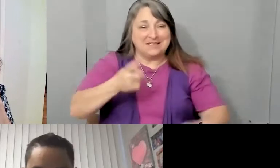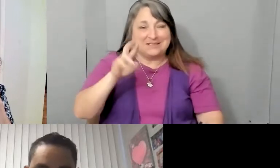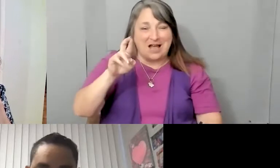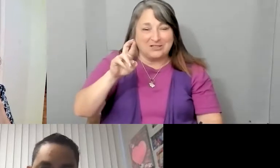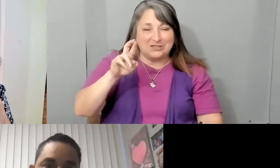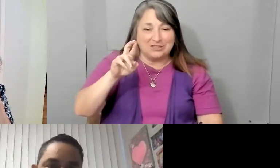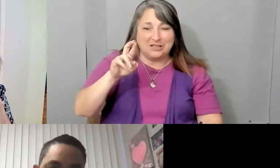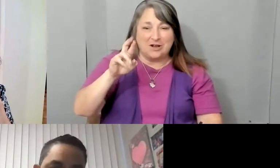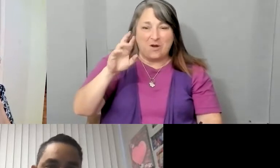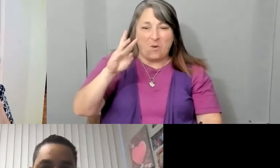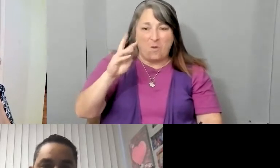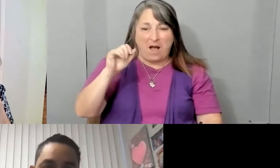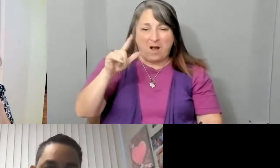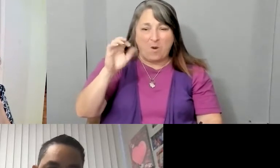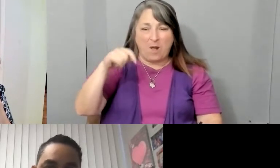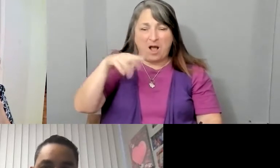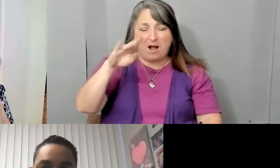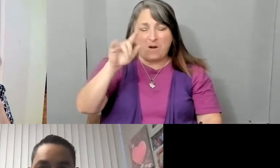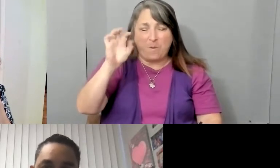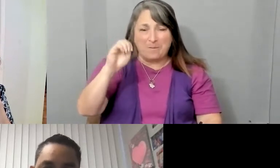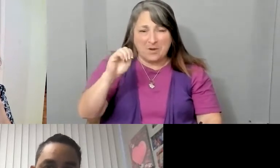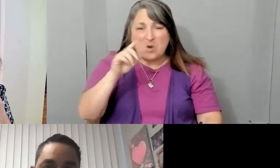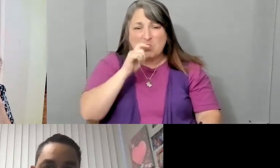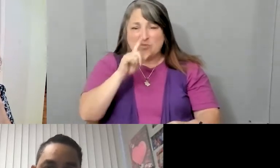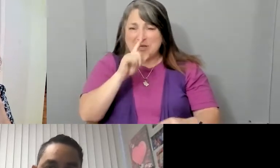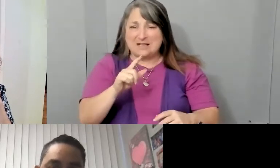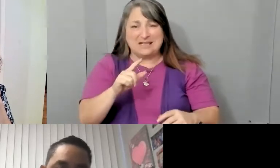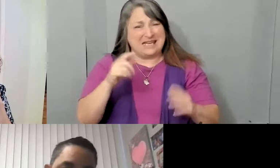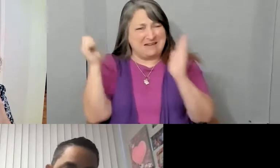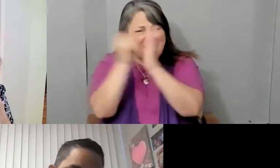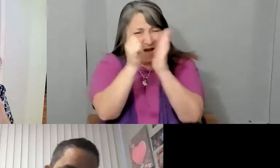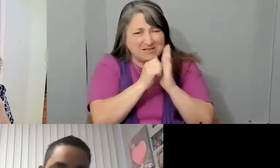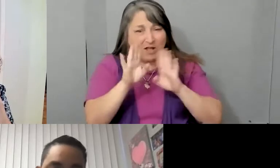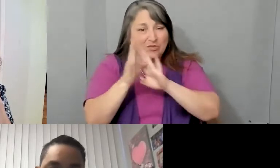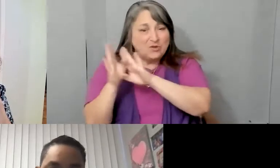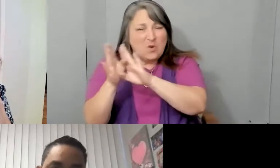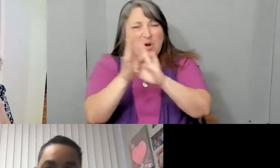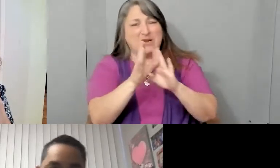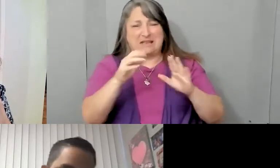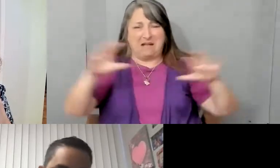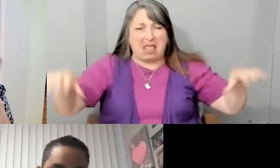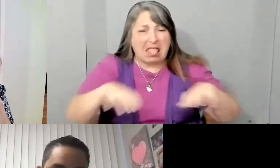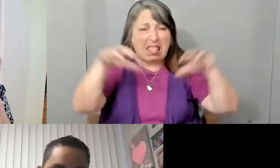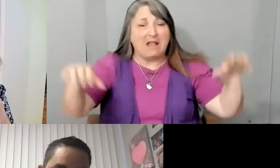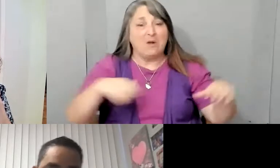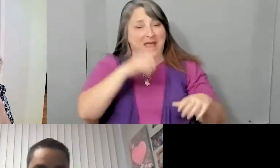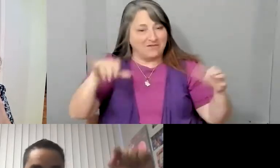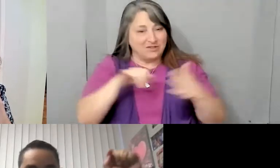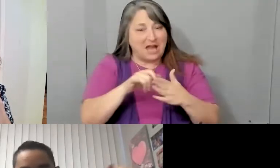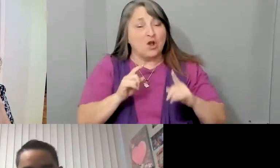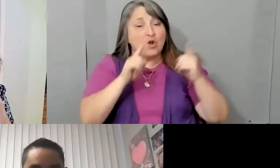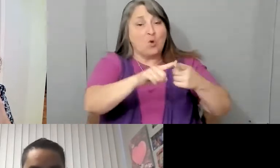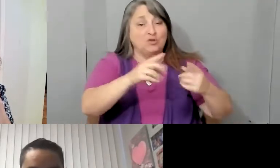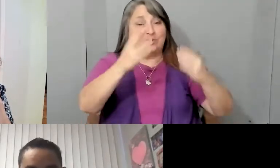the GOTV efforts, door-to-door, knocking on doors. And that's what we have to do. We have to go to the fields. We have to go to the